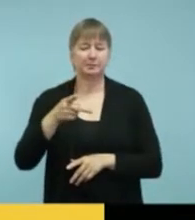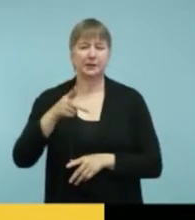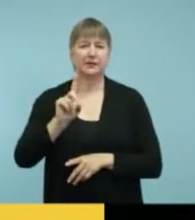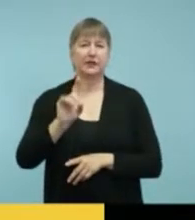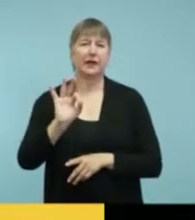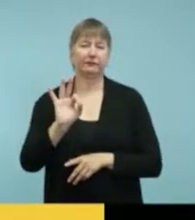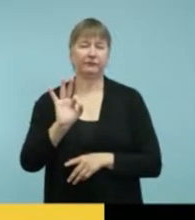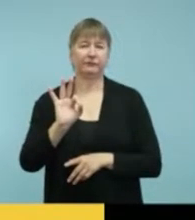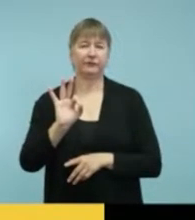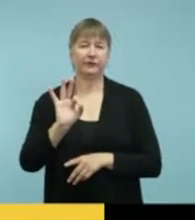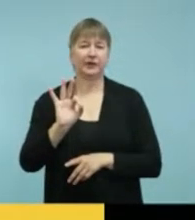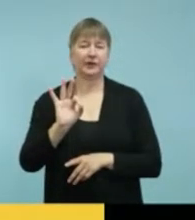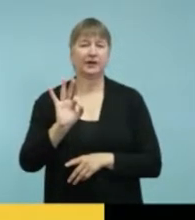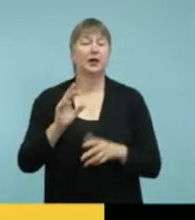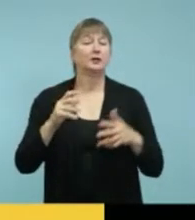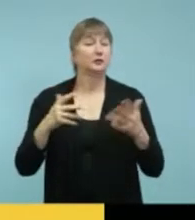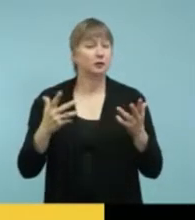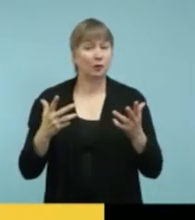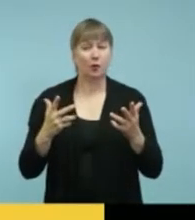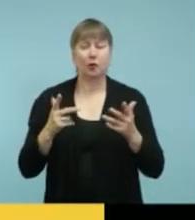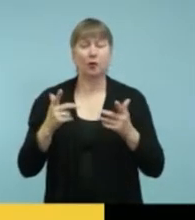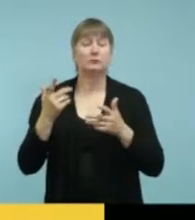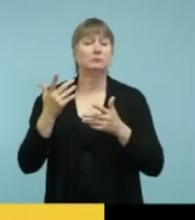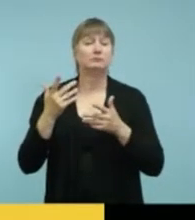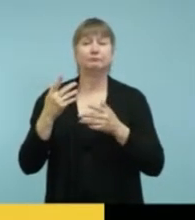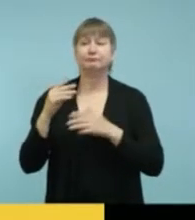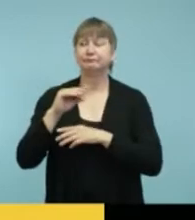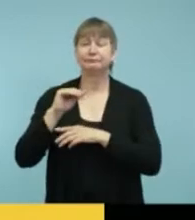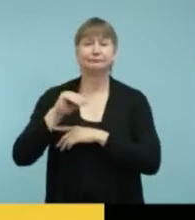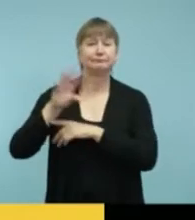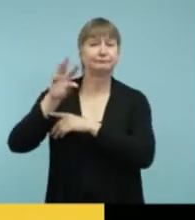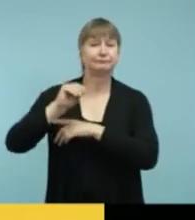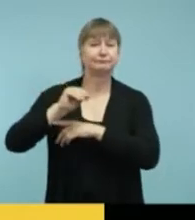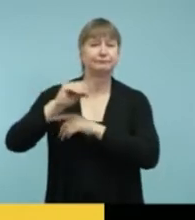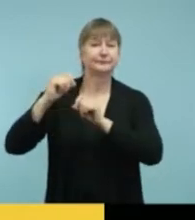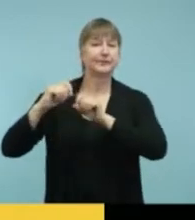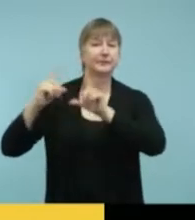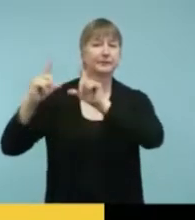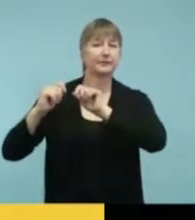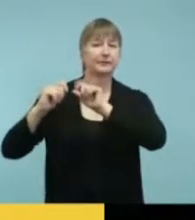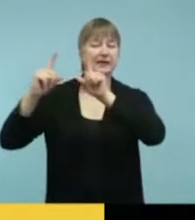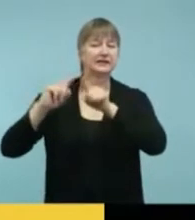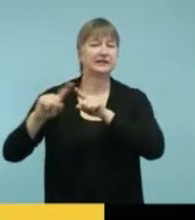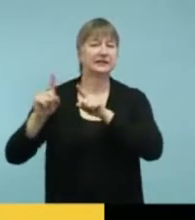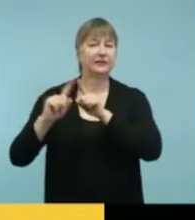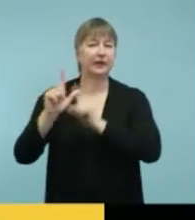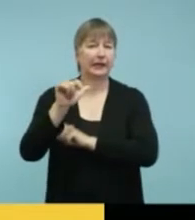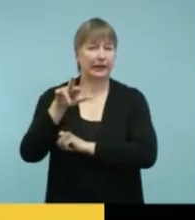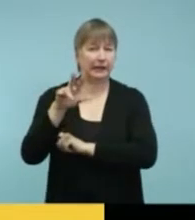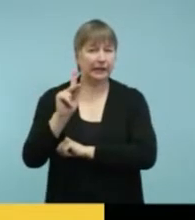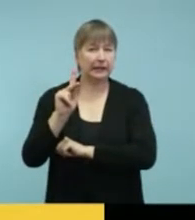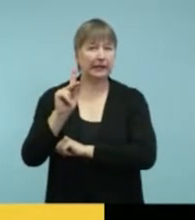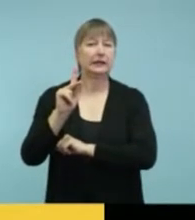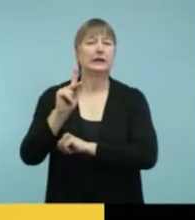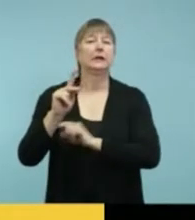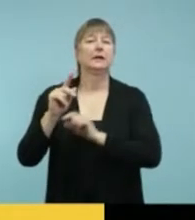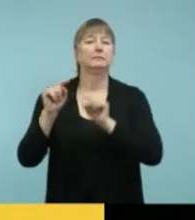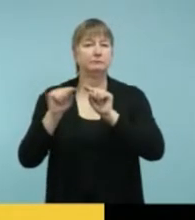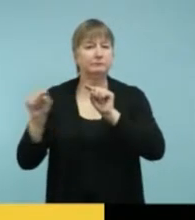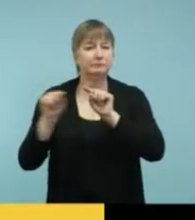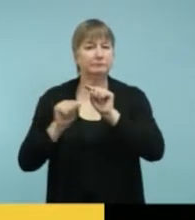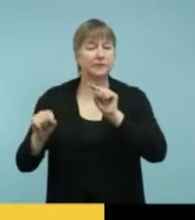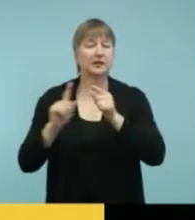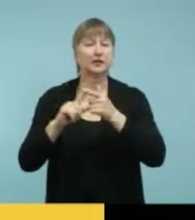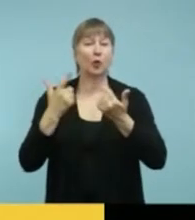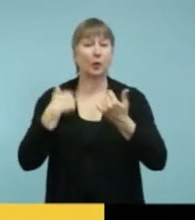are any links that are on here that you can click on the links and it should take you straight to the website. So, with